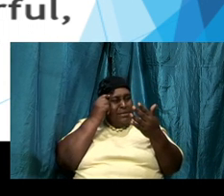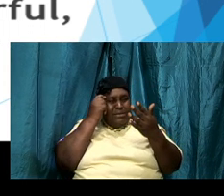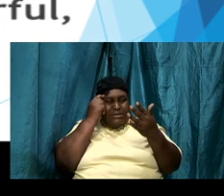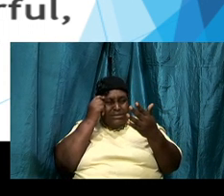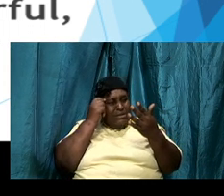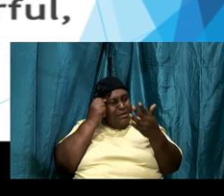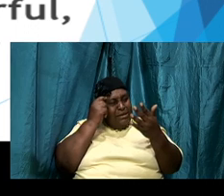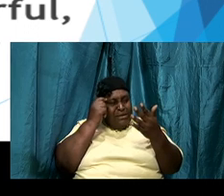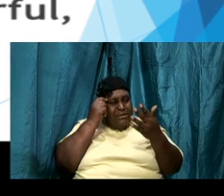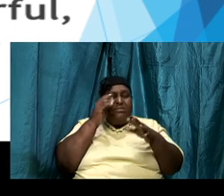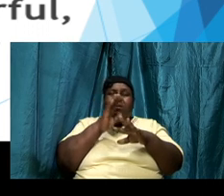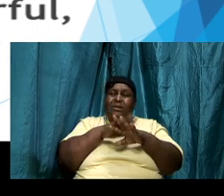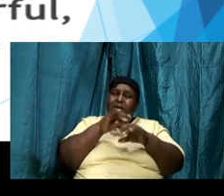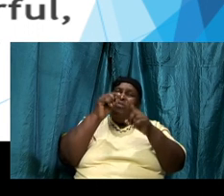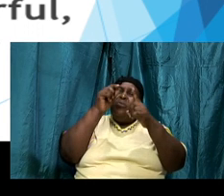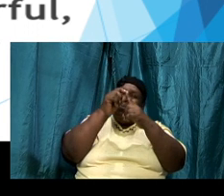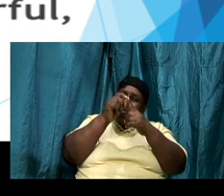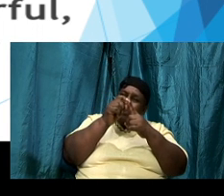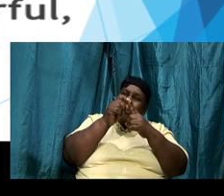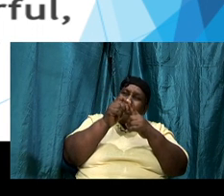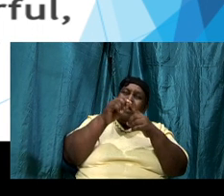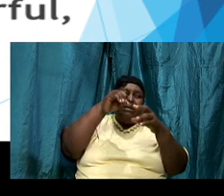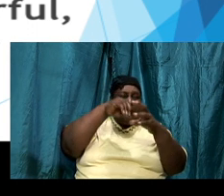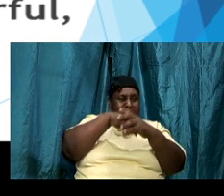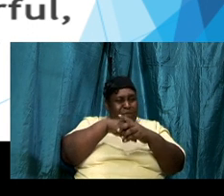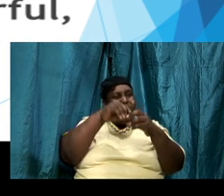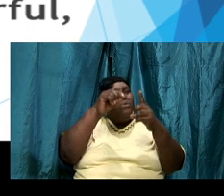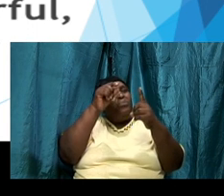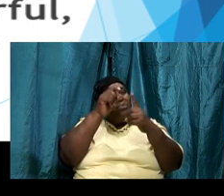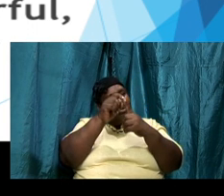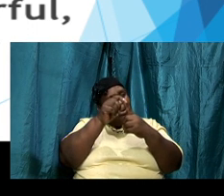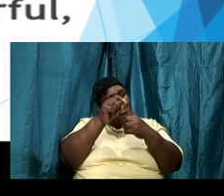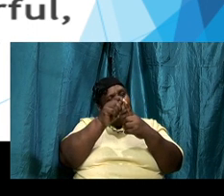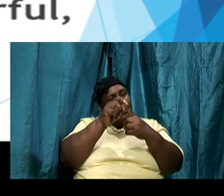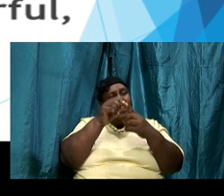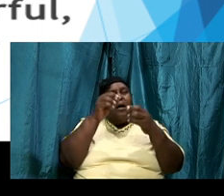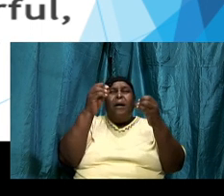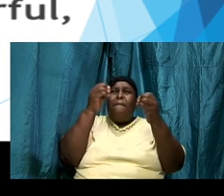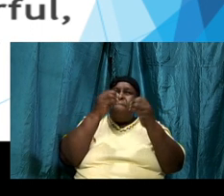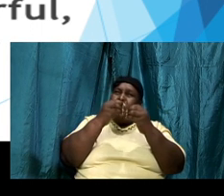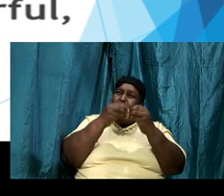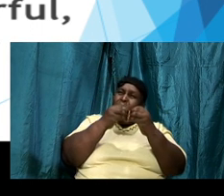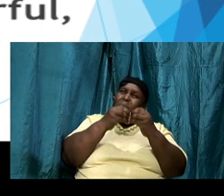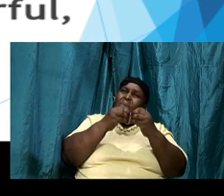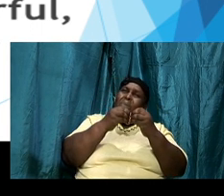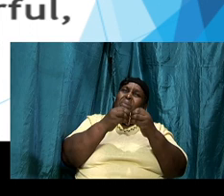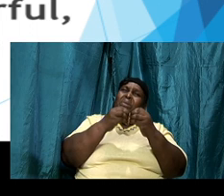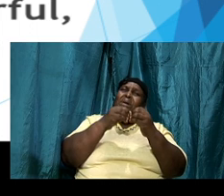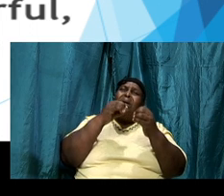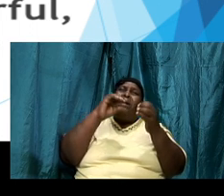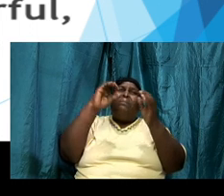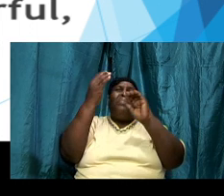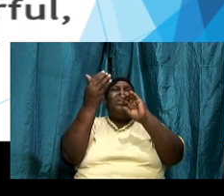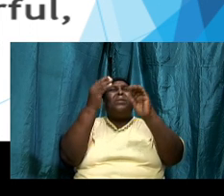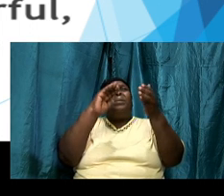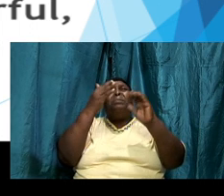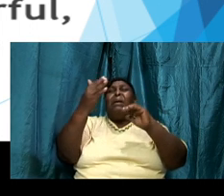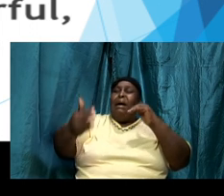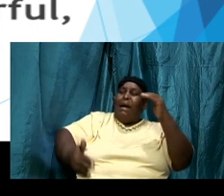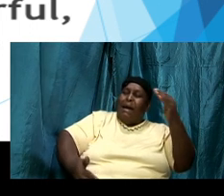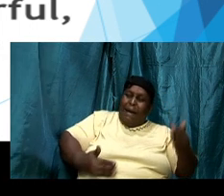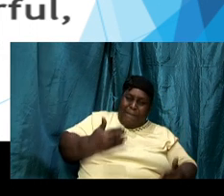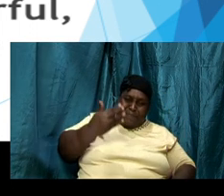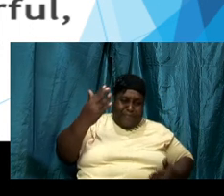more we meditate in the word the more it becomes delightful to read